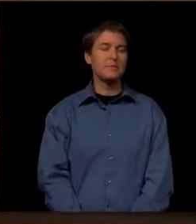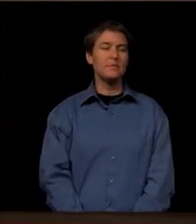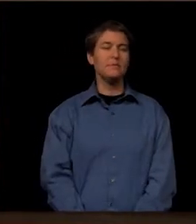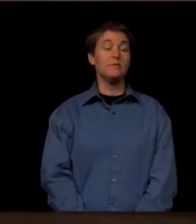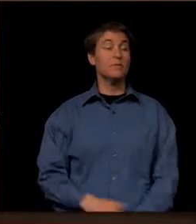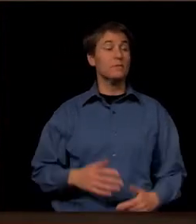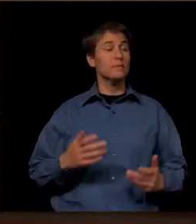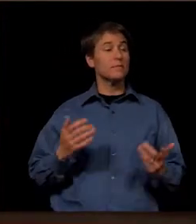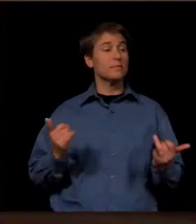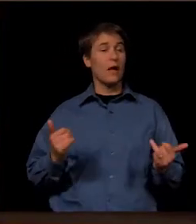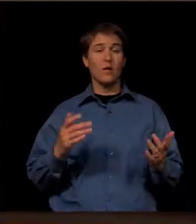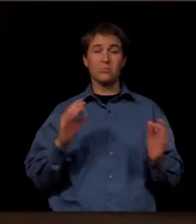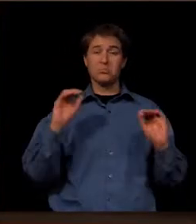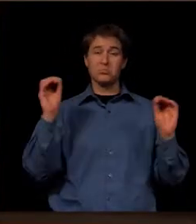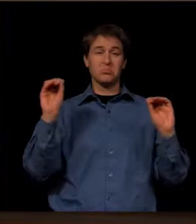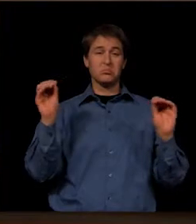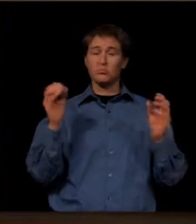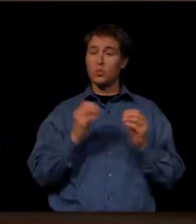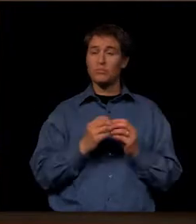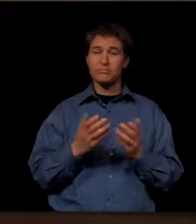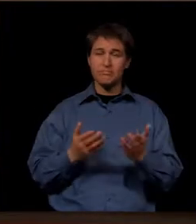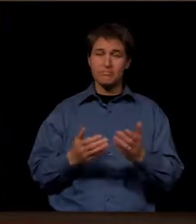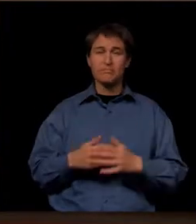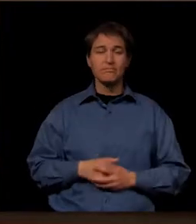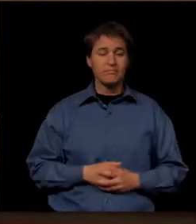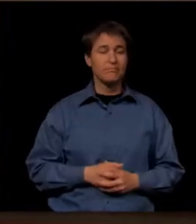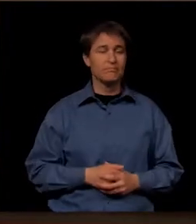With that, I don't have anything else. Okay.